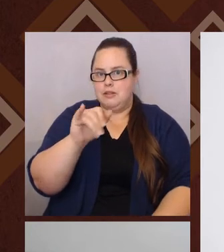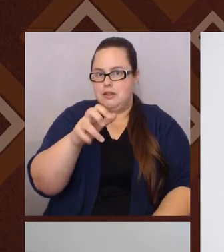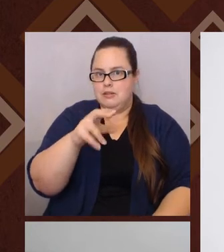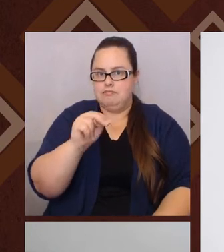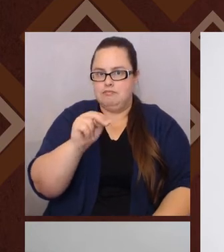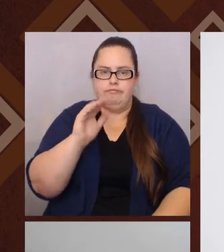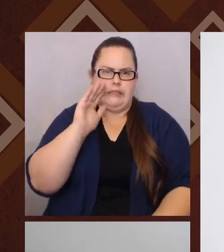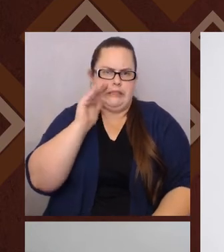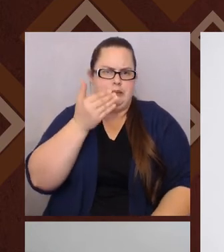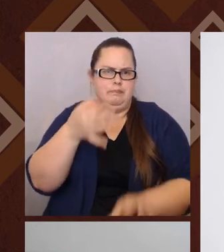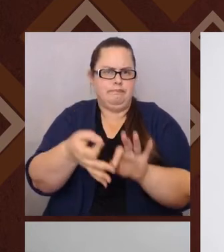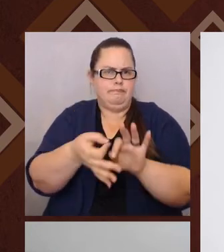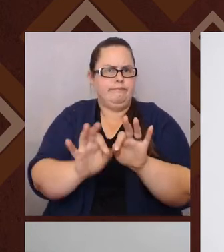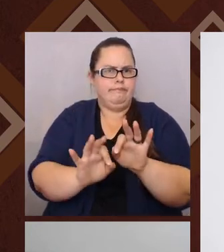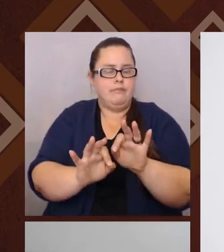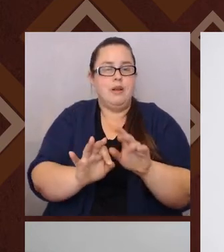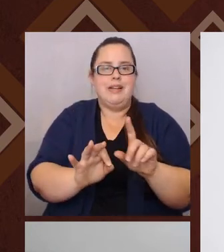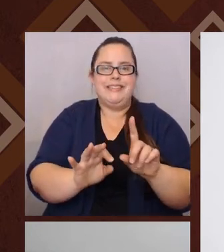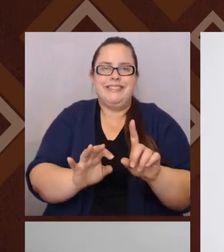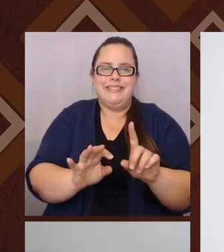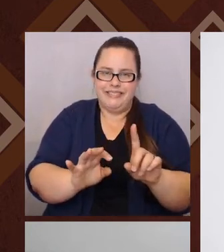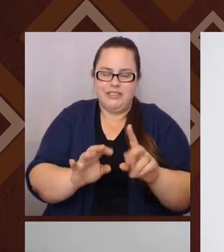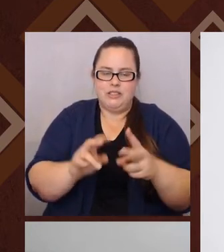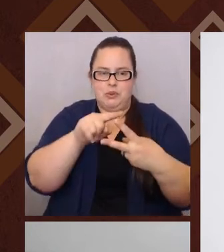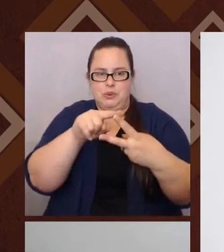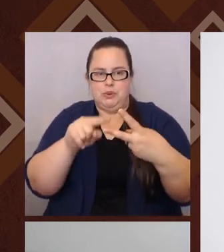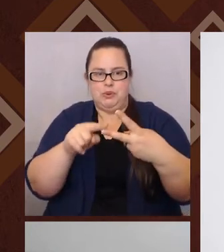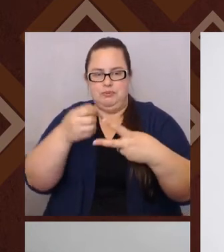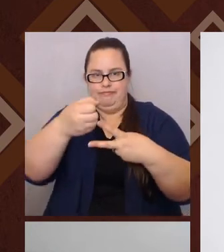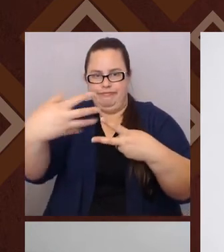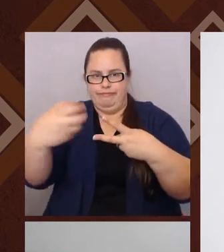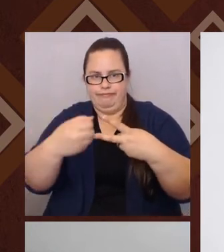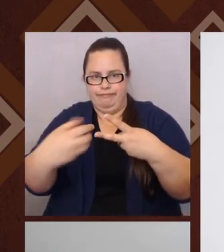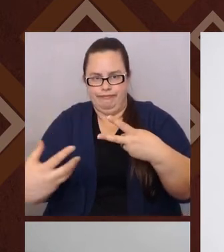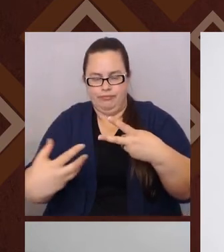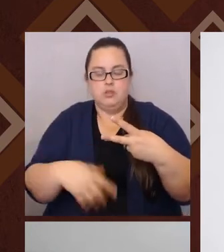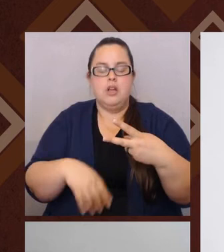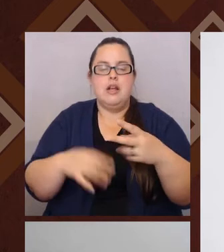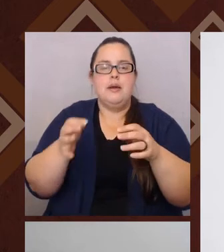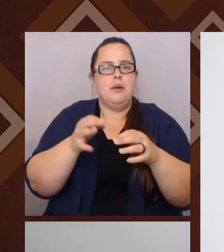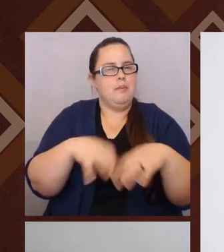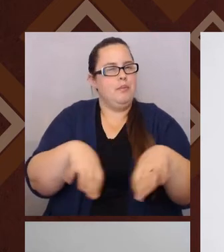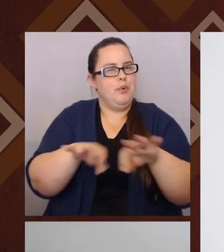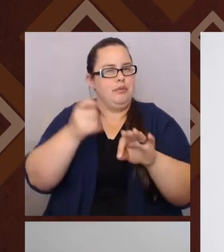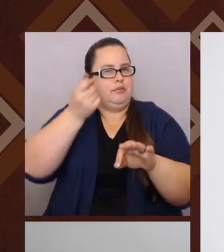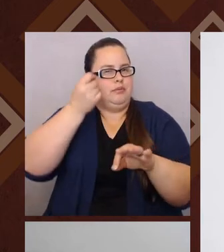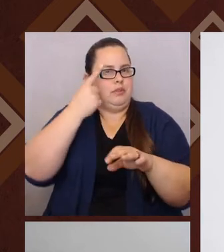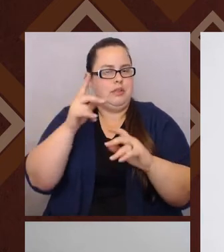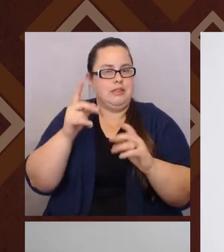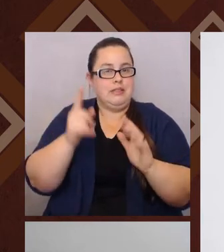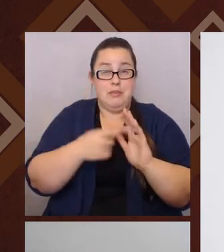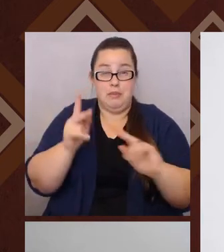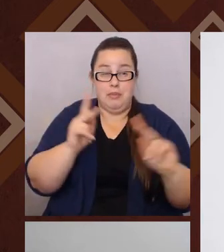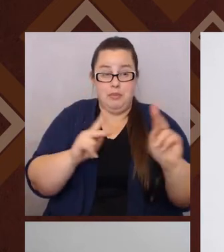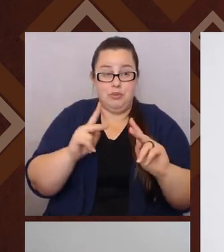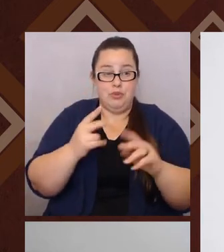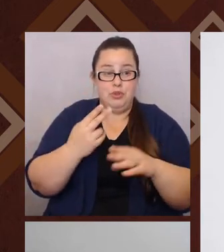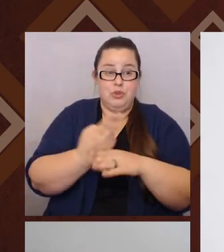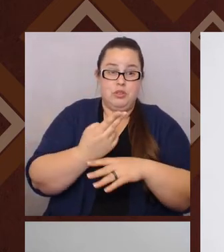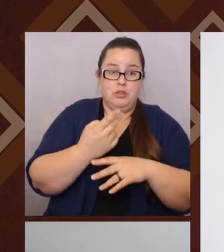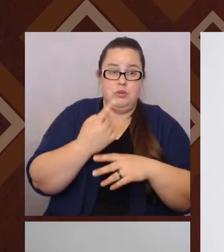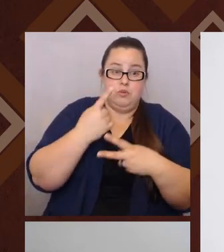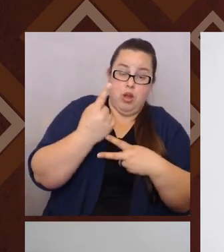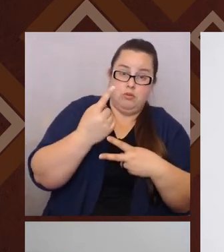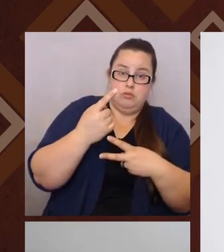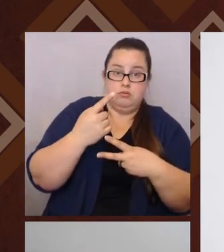seems really has, has two definitions. And it's important to know that sometimes people are using one or the other.